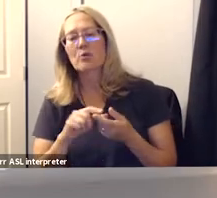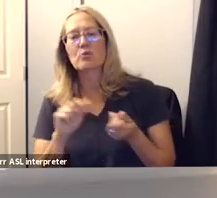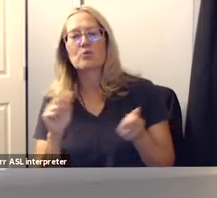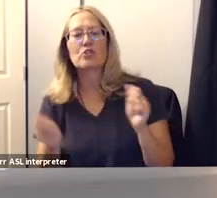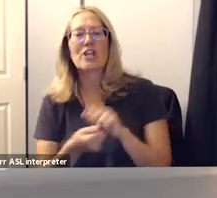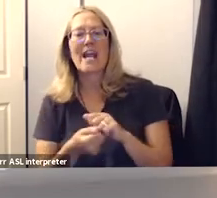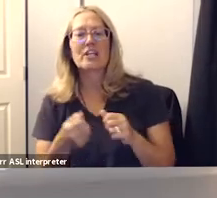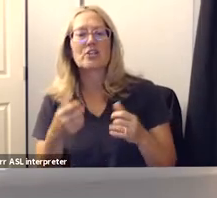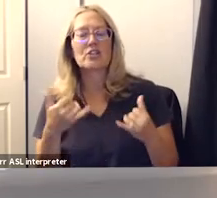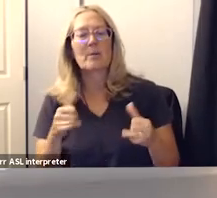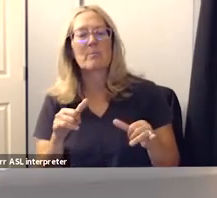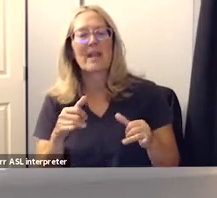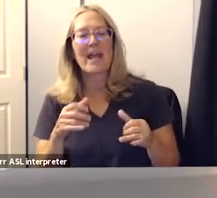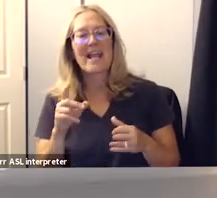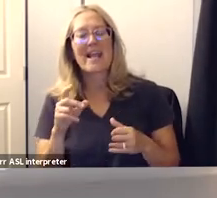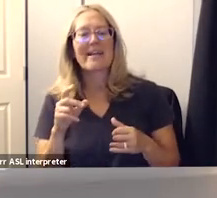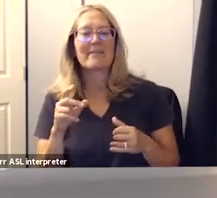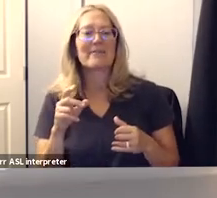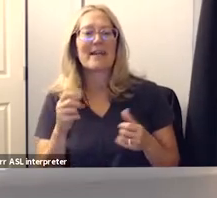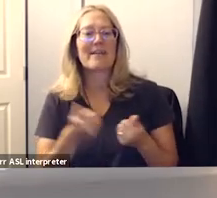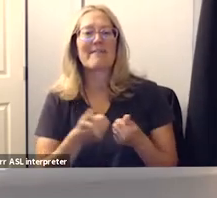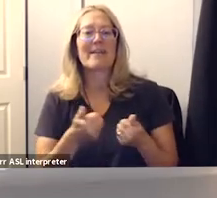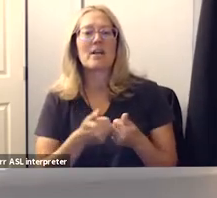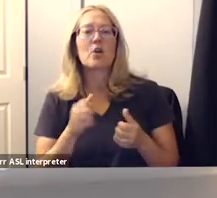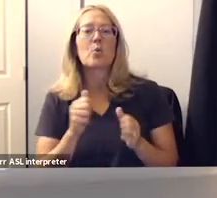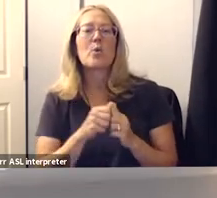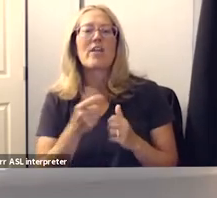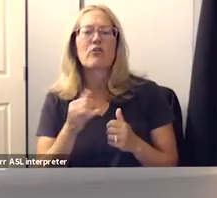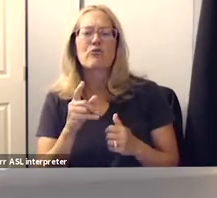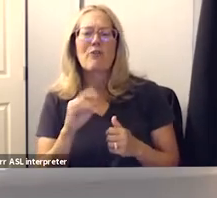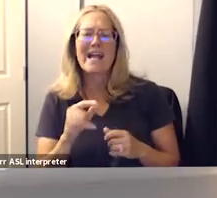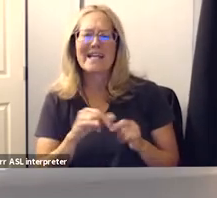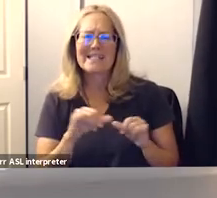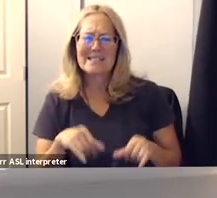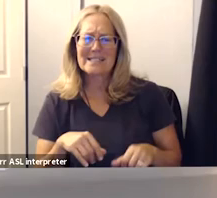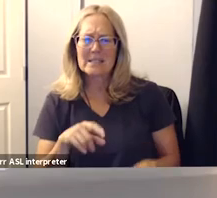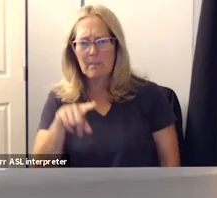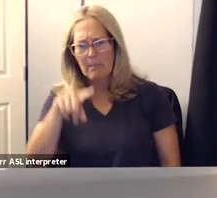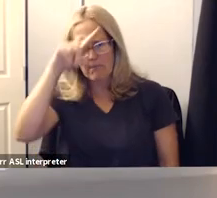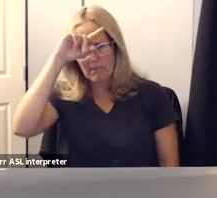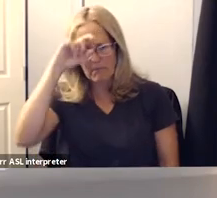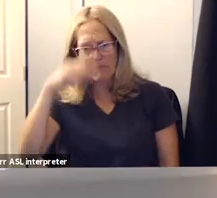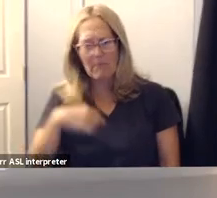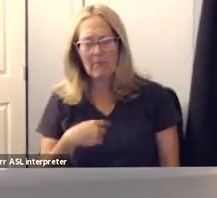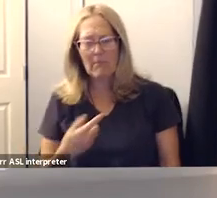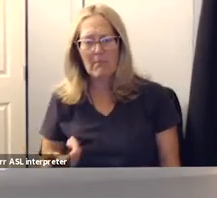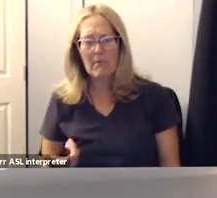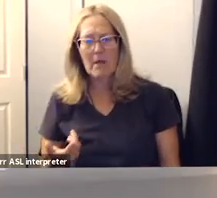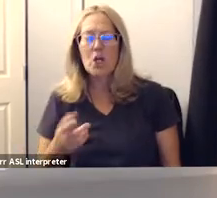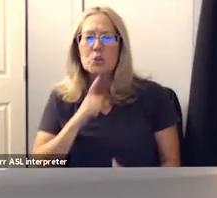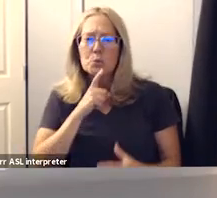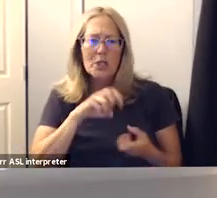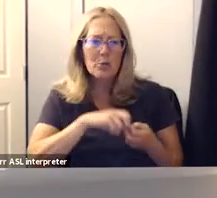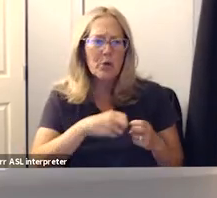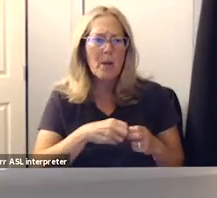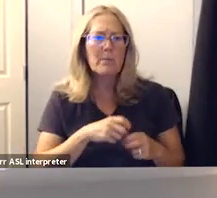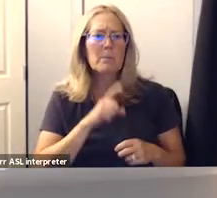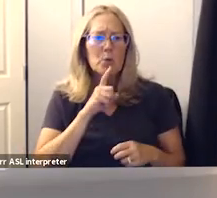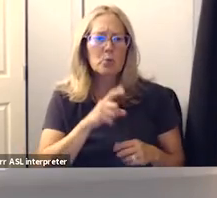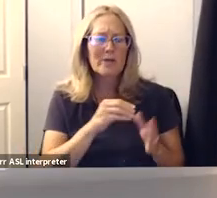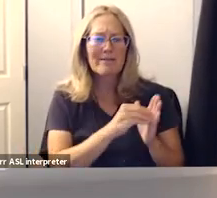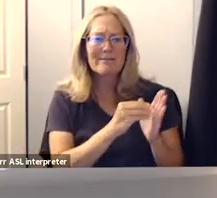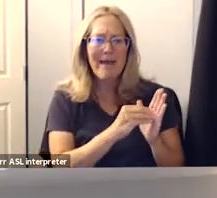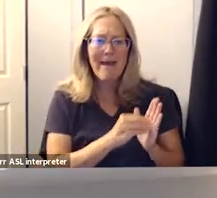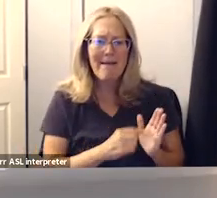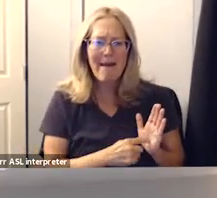the playing field with the grading system so instead of looking at the real problem with real data and